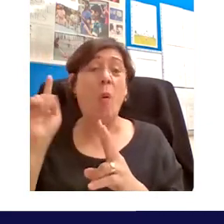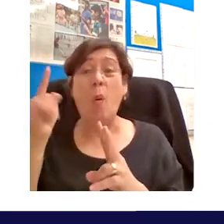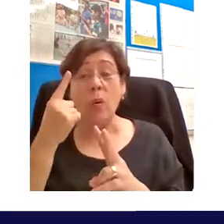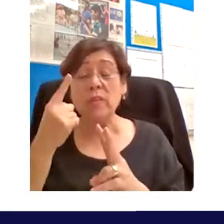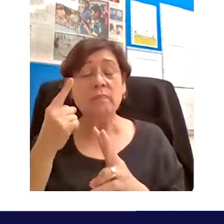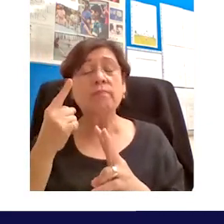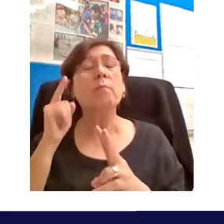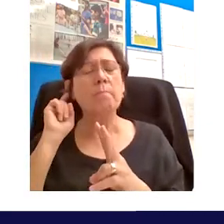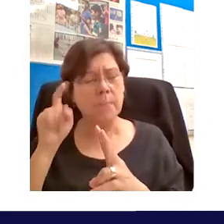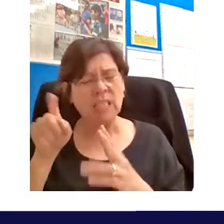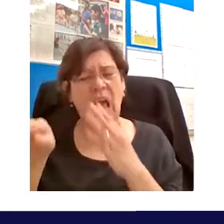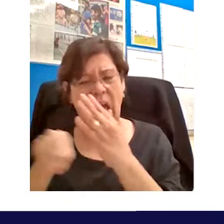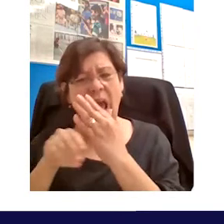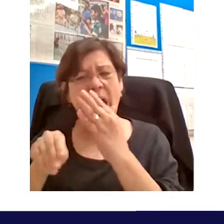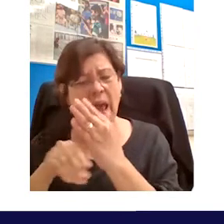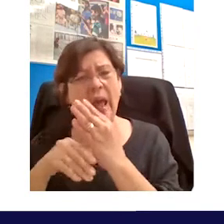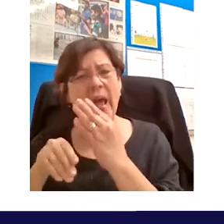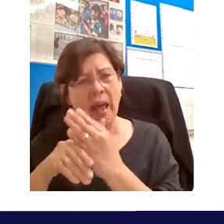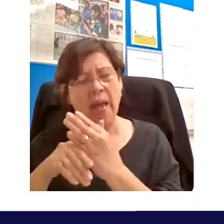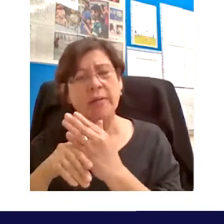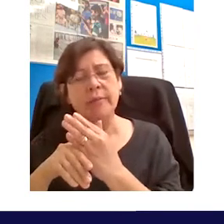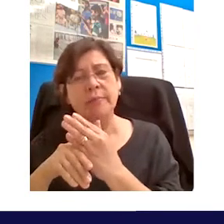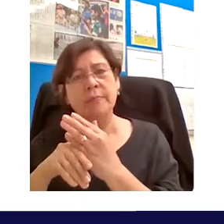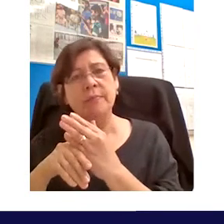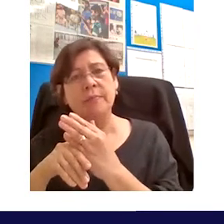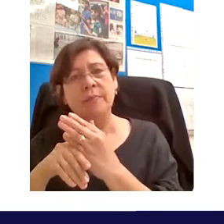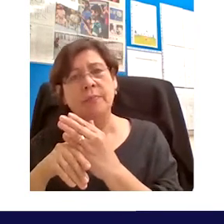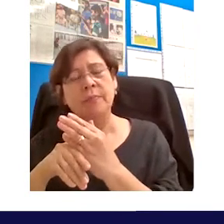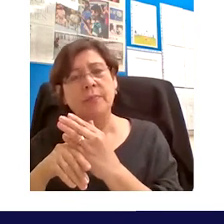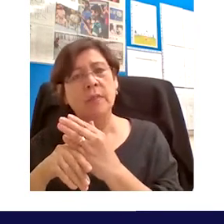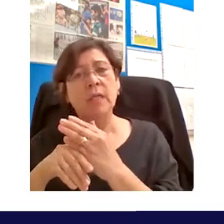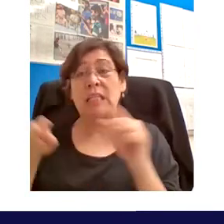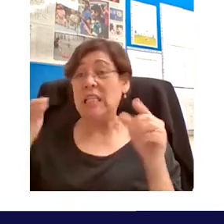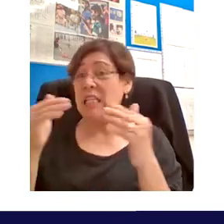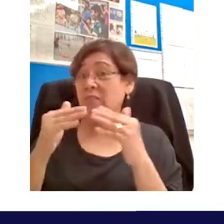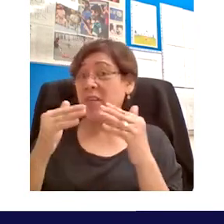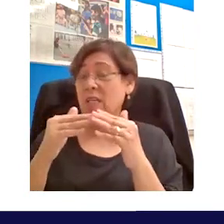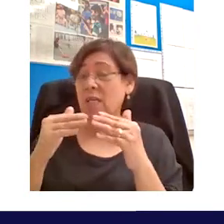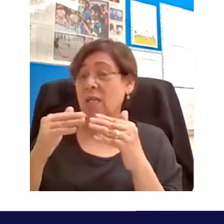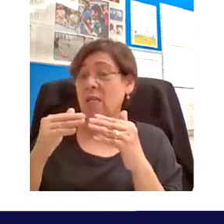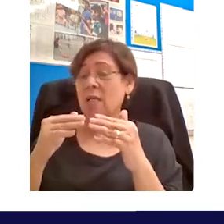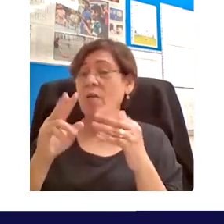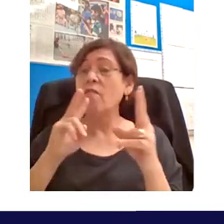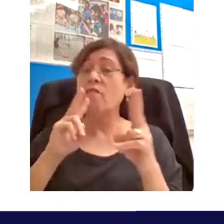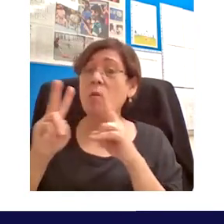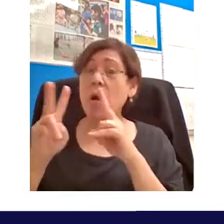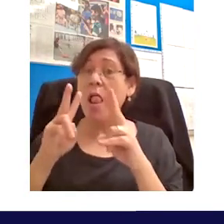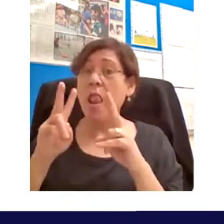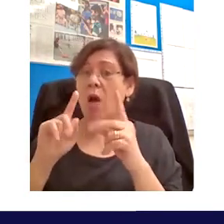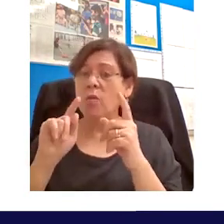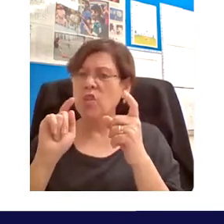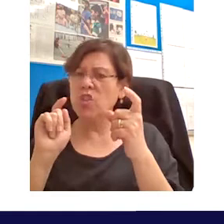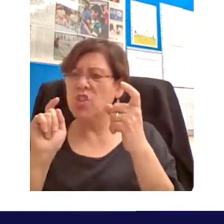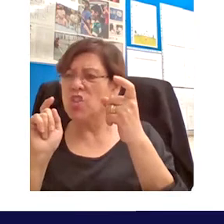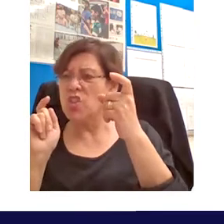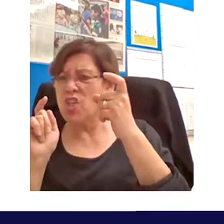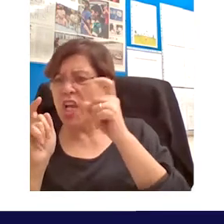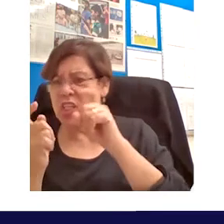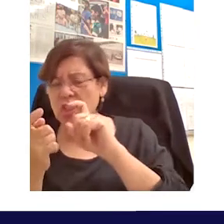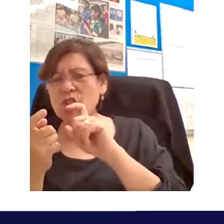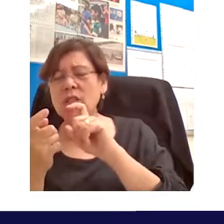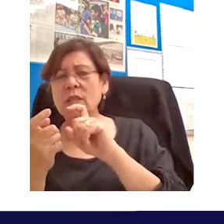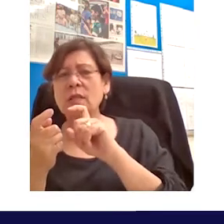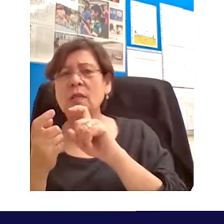Um even the context in which that spoken word was transacted is surprisingly uh poorly uh